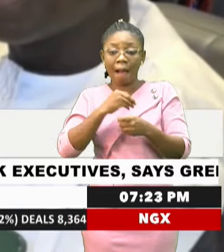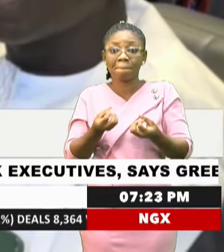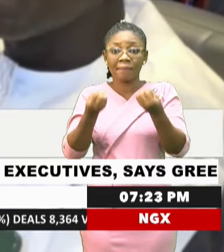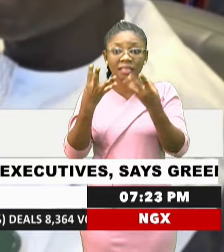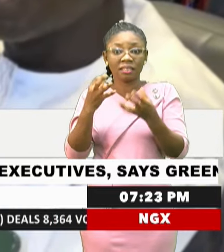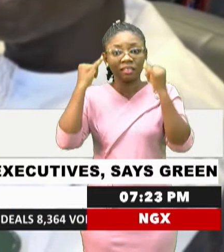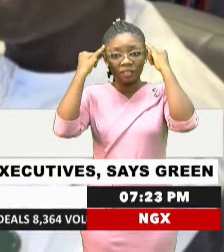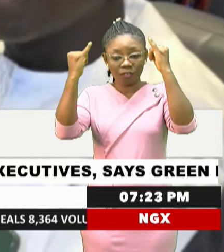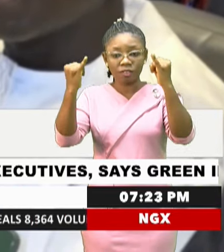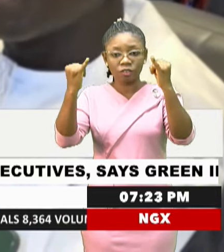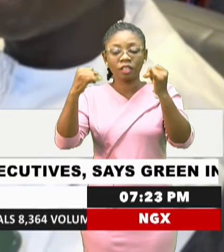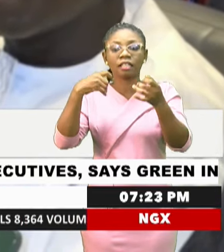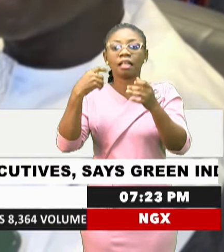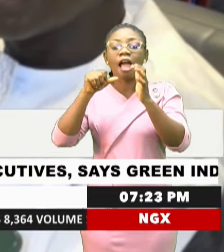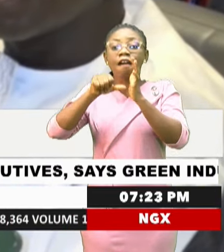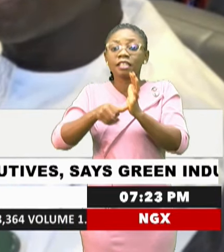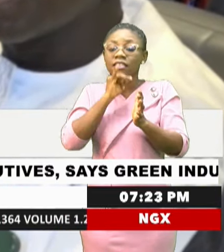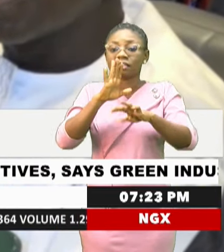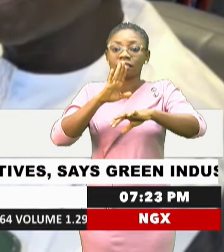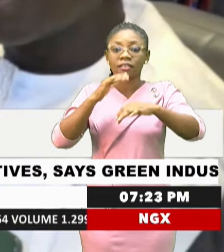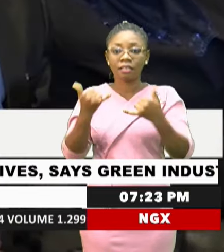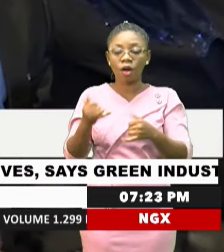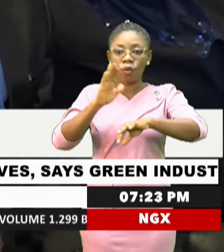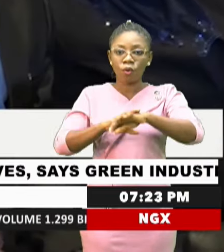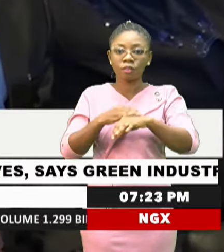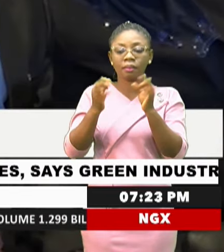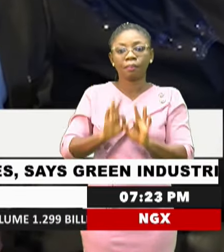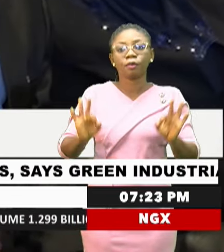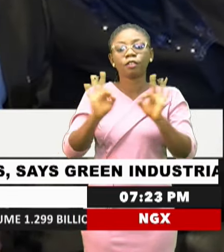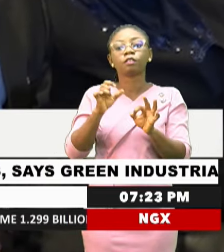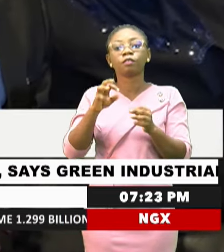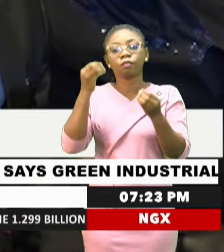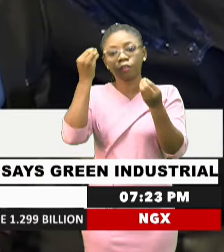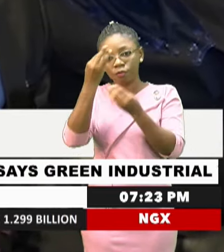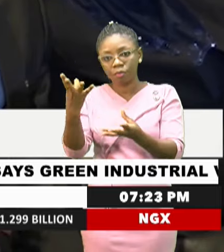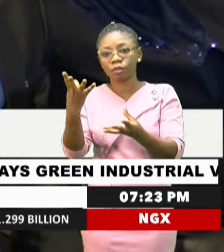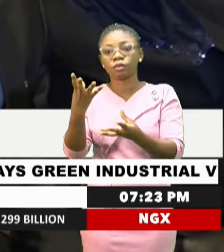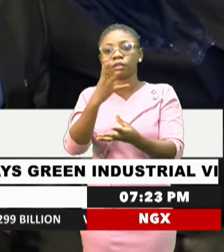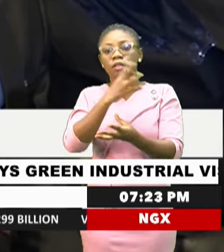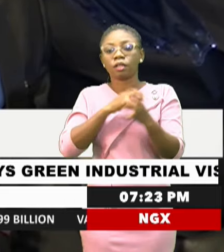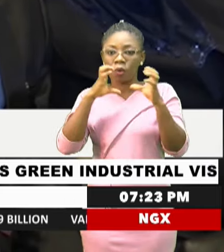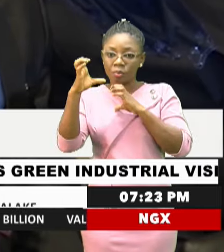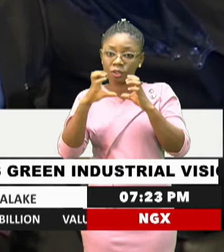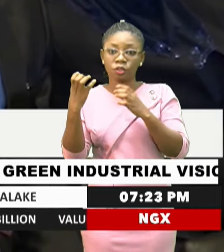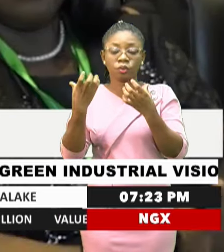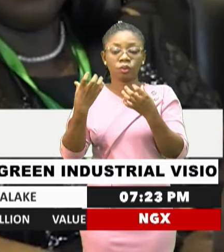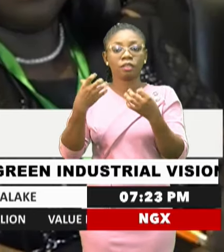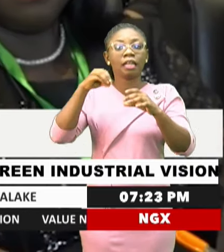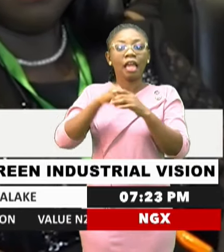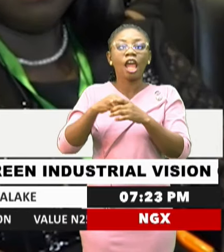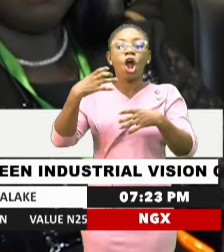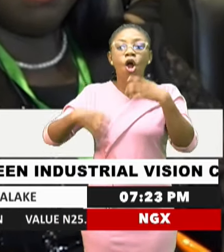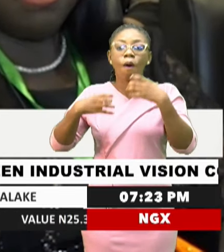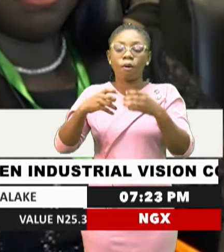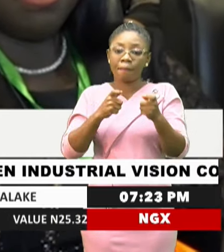in this regard, emphasis is now on the relevance of information and communications technology in court management and administration.